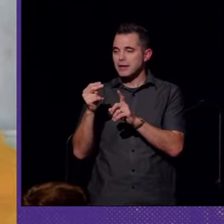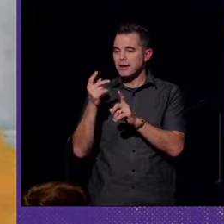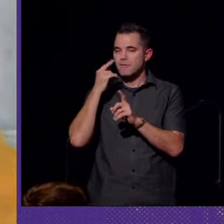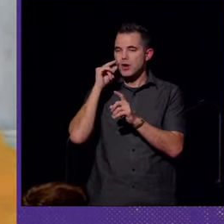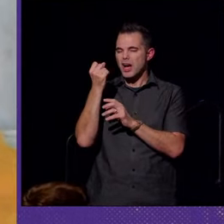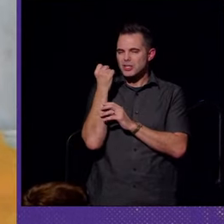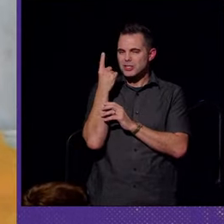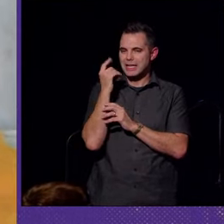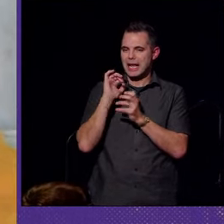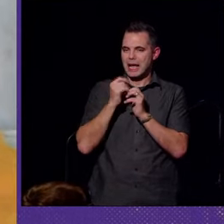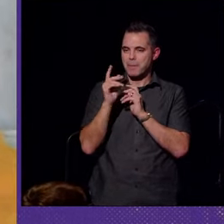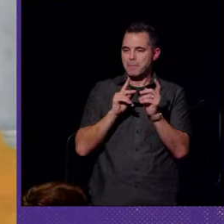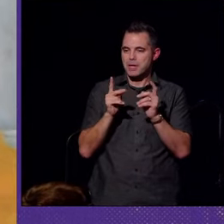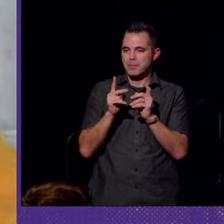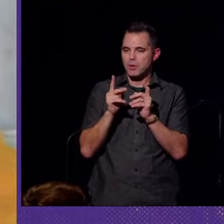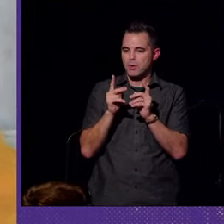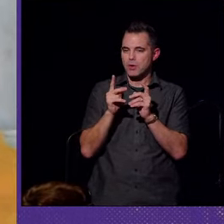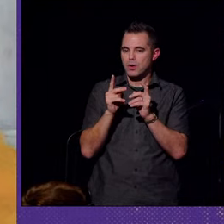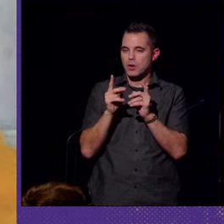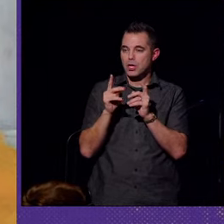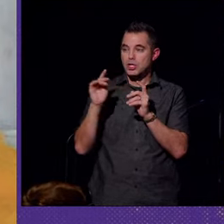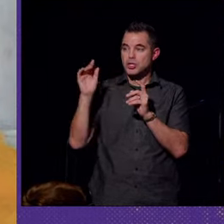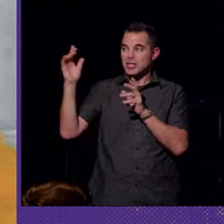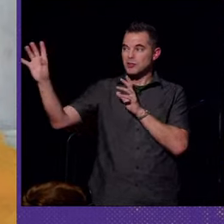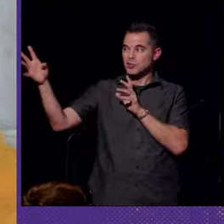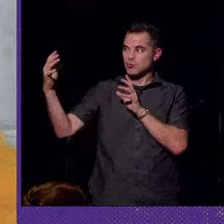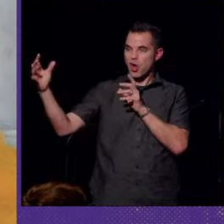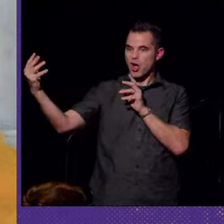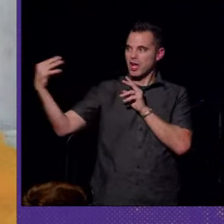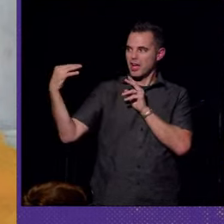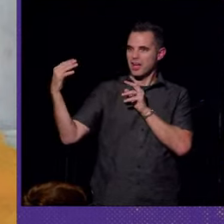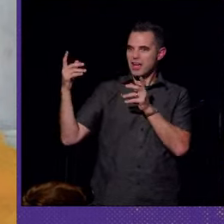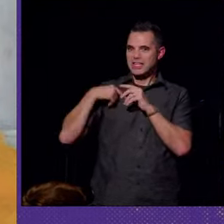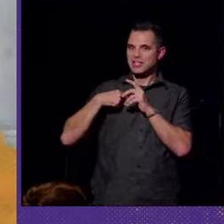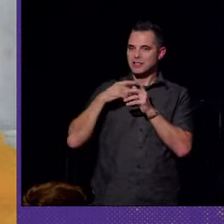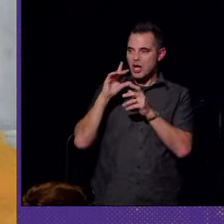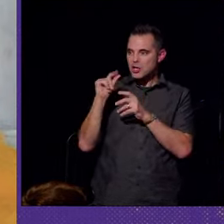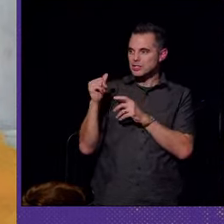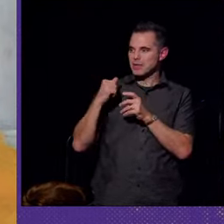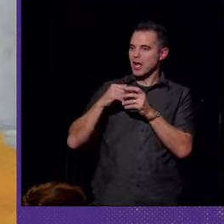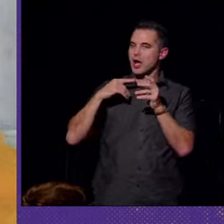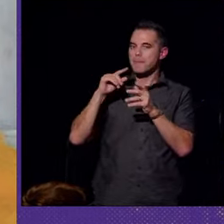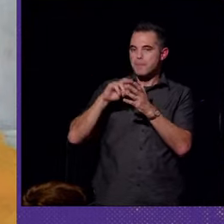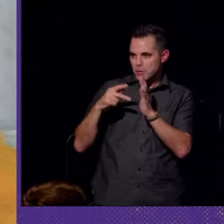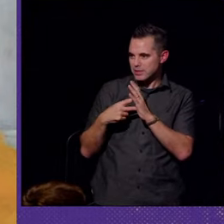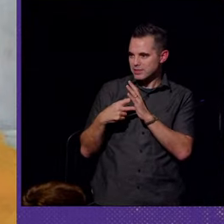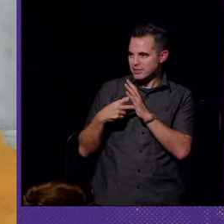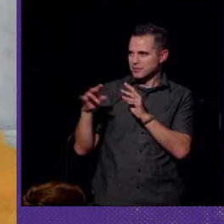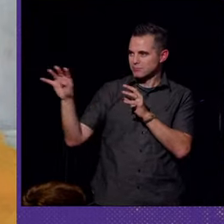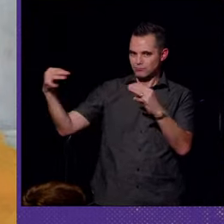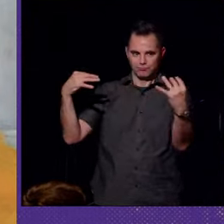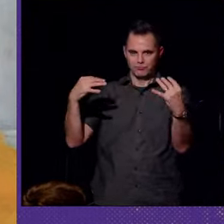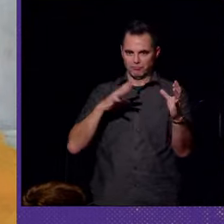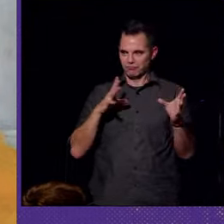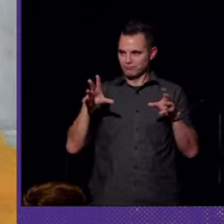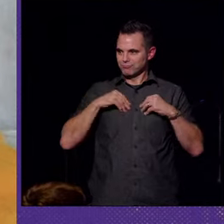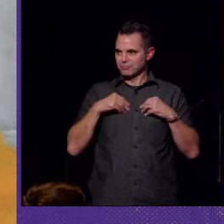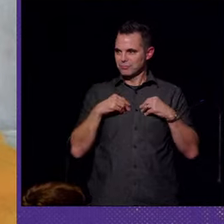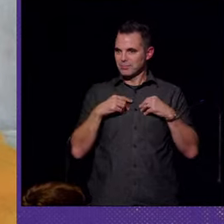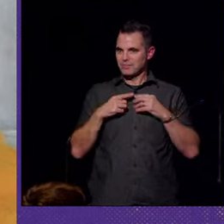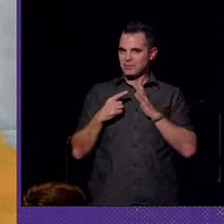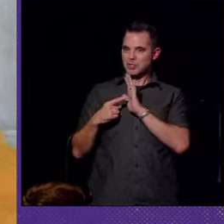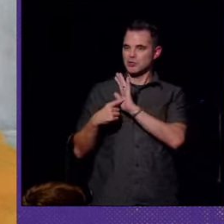understanding how people draw attention to their disability on purpose to assert their identity